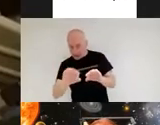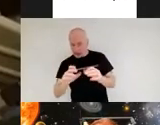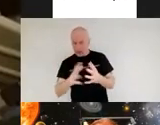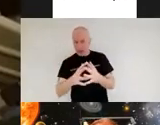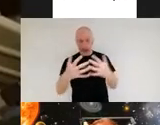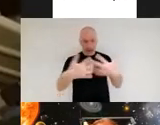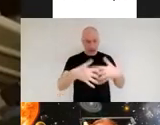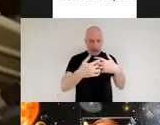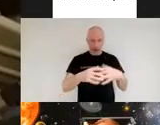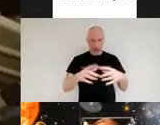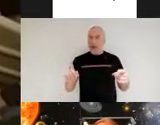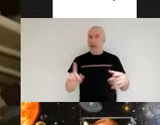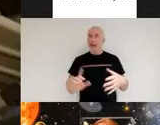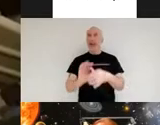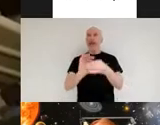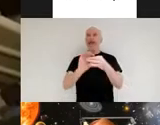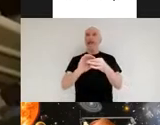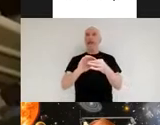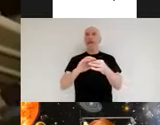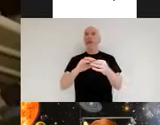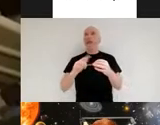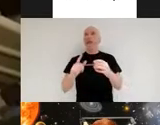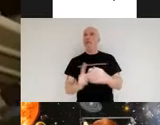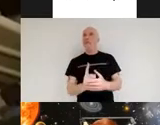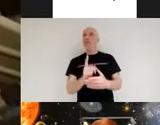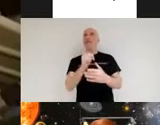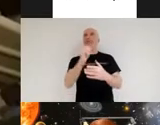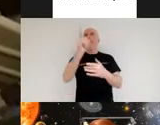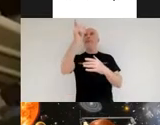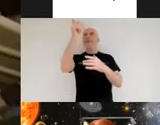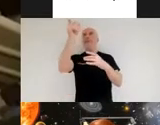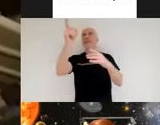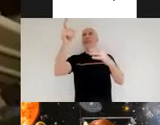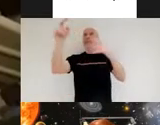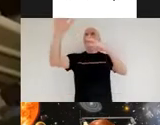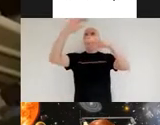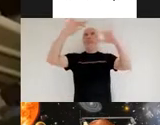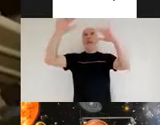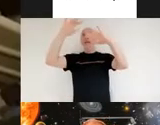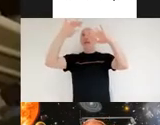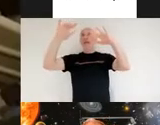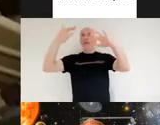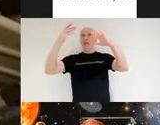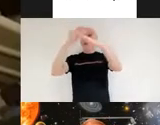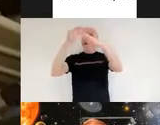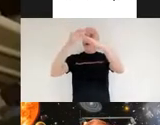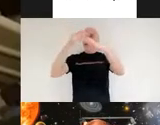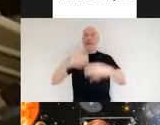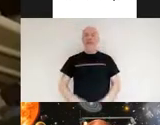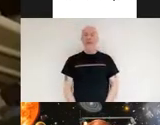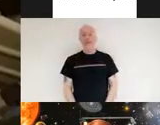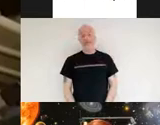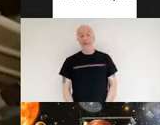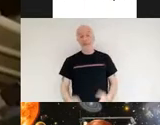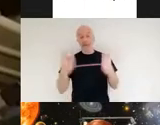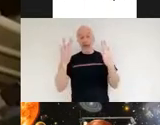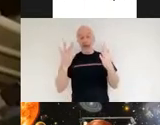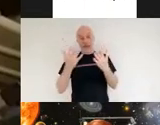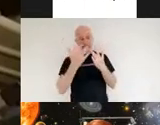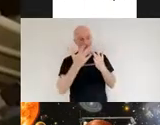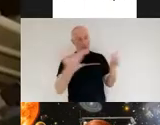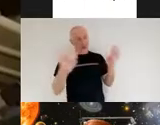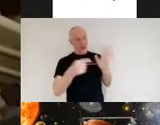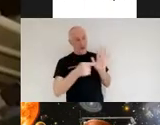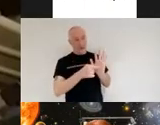missions allowing us to embed this in the activities that we're doing we then take this out to students in the form of student master